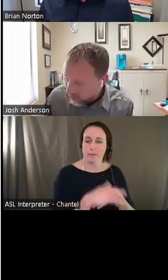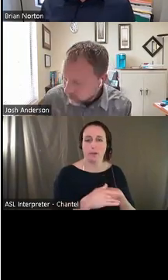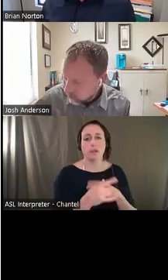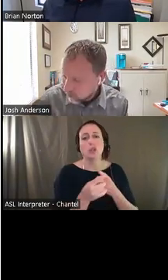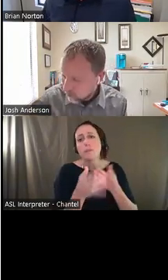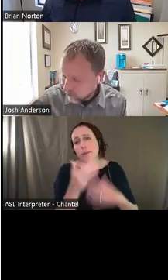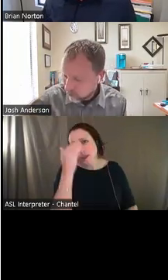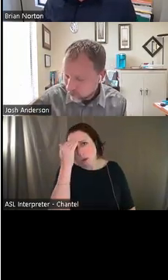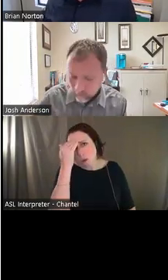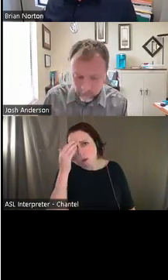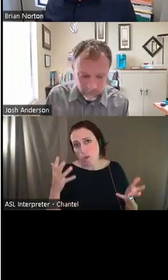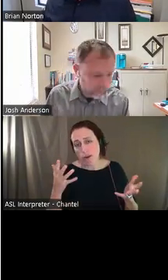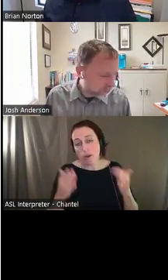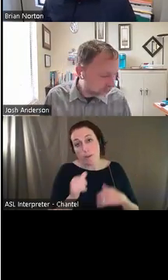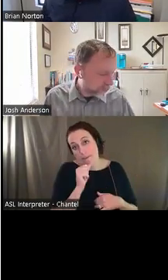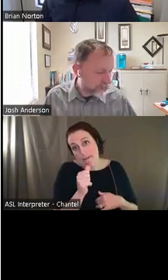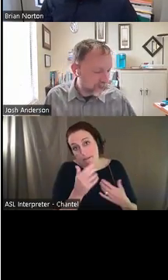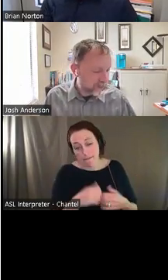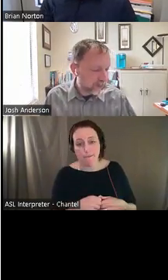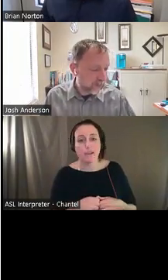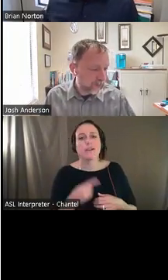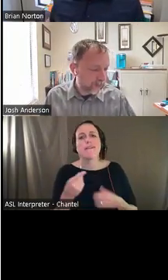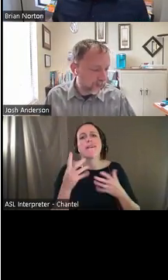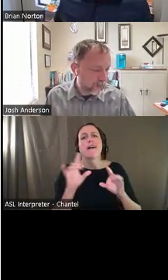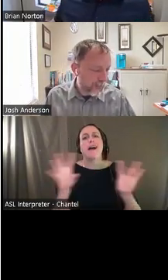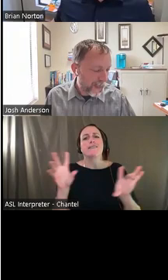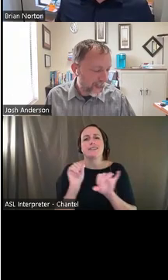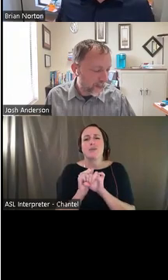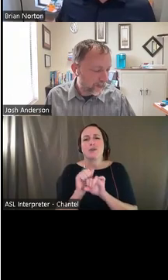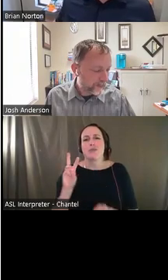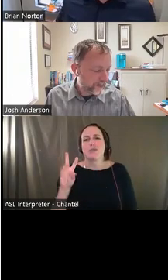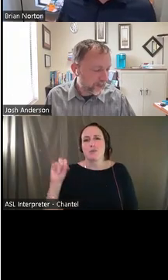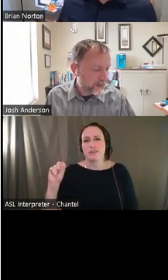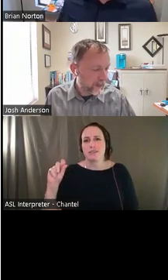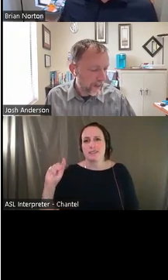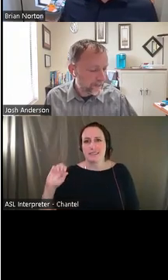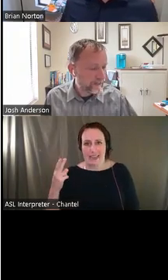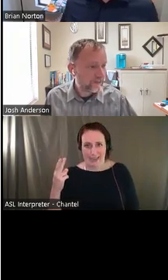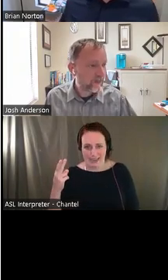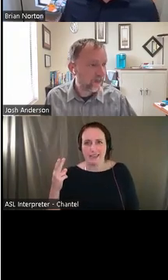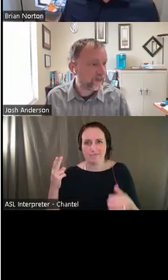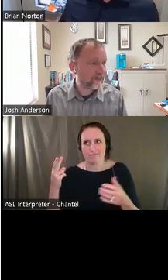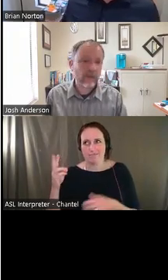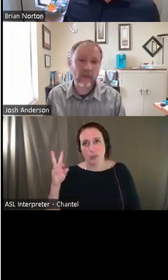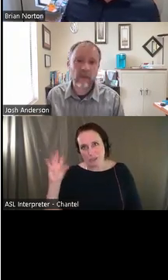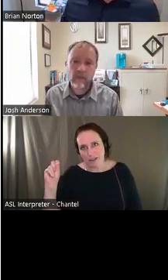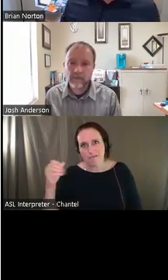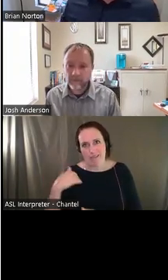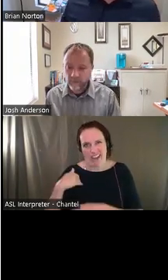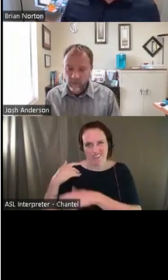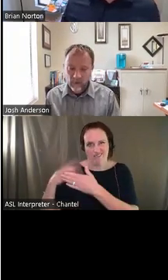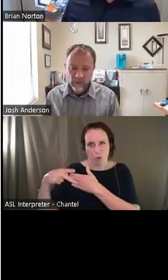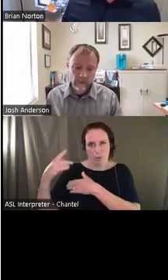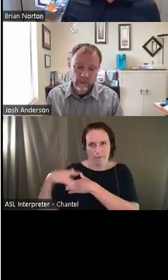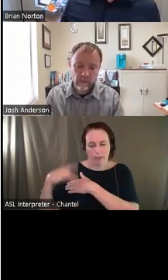you're obviously, um, working with WisTech, um, up in, up in Wisconsin. Um, I just want to draw some